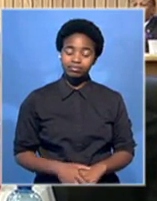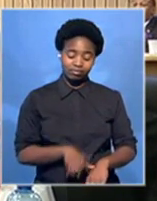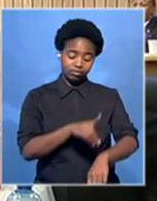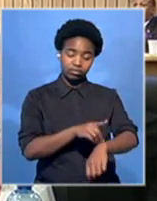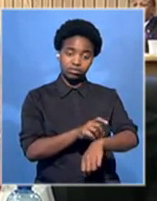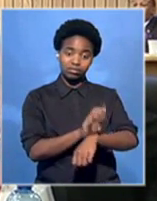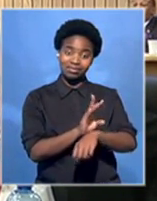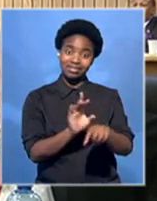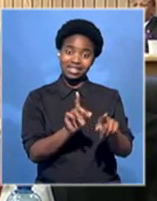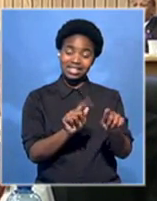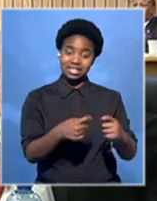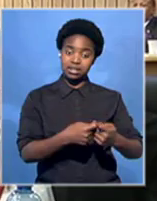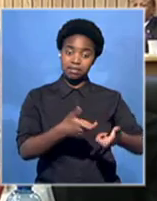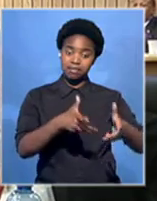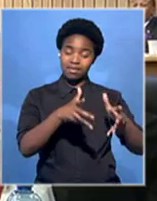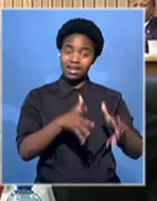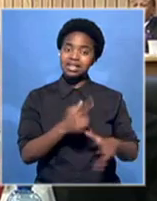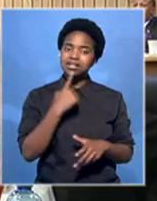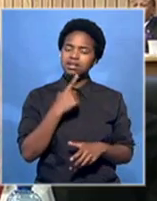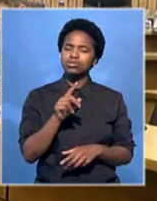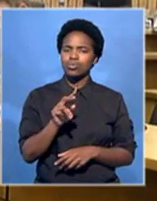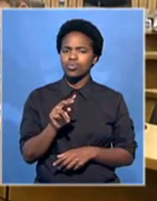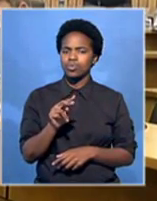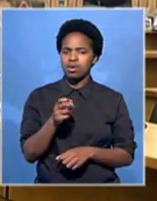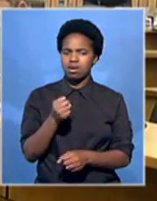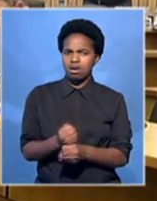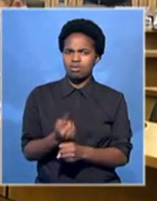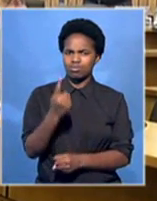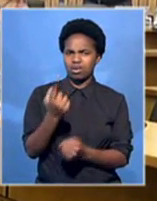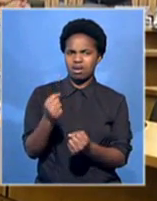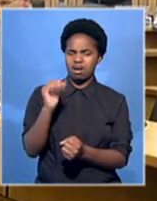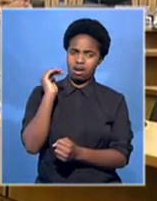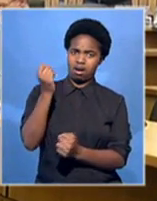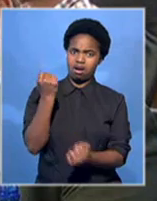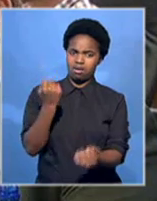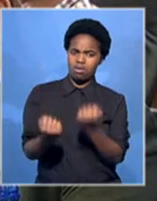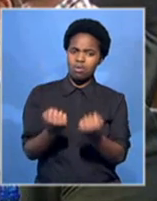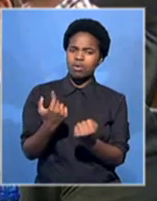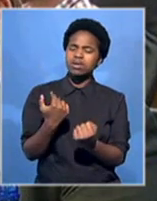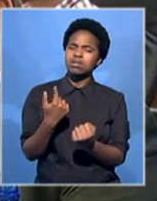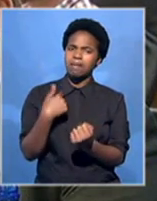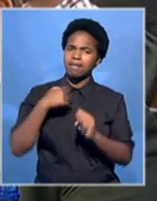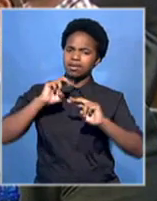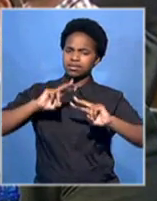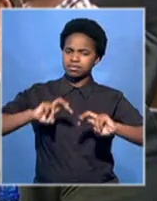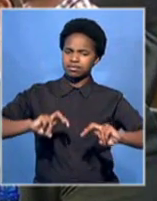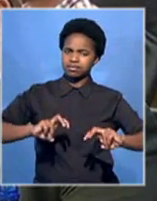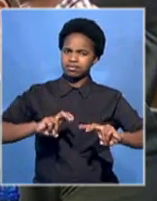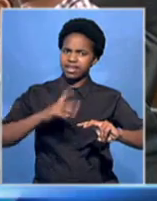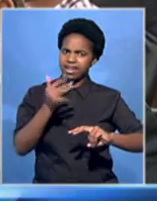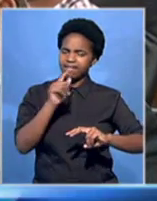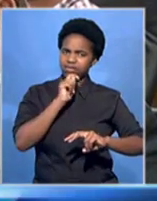legal team also wanted to approach the North Gauteng High Court to review the allegations. All we ask you is a